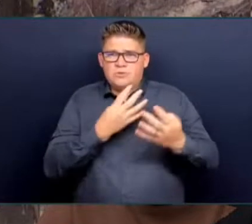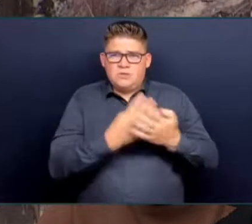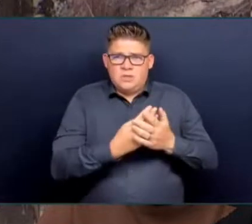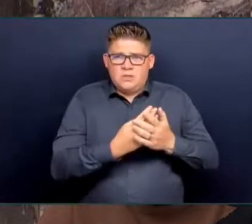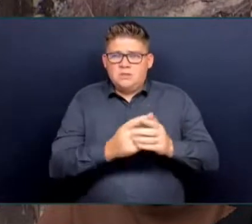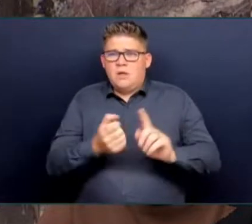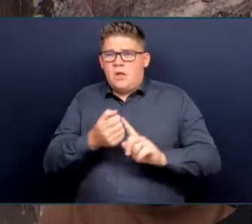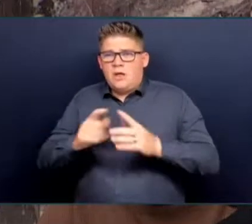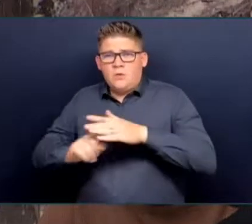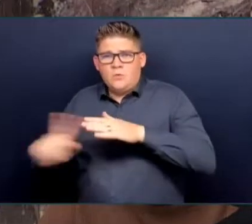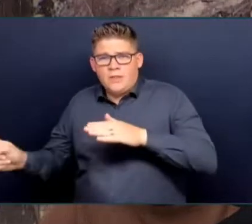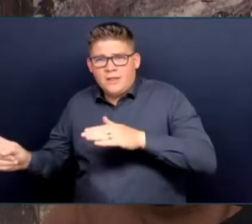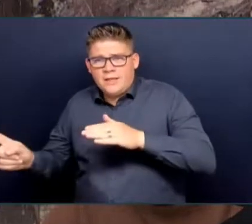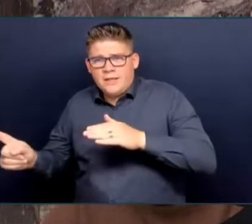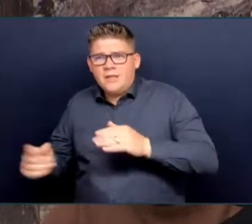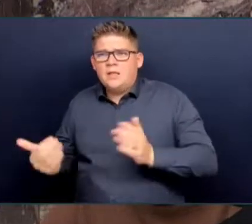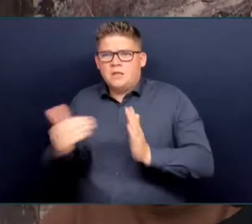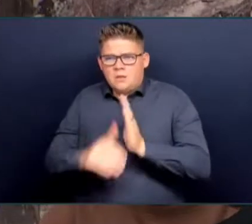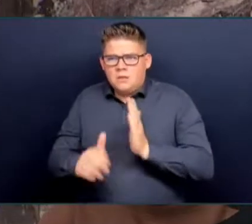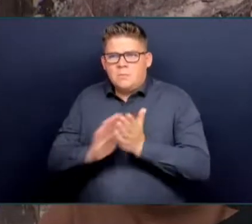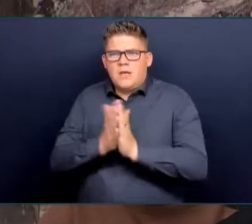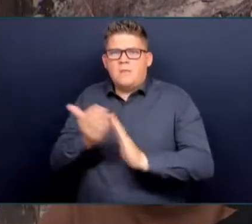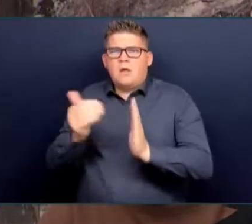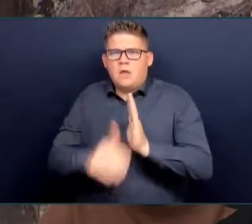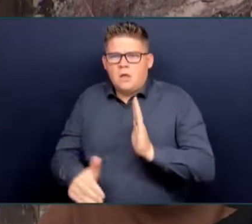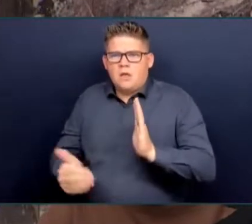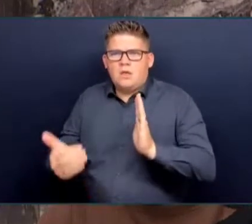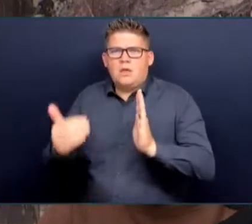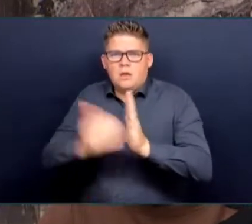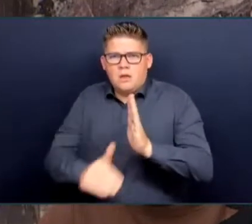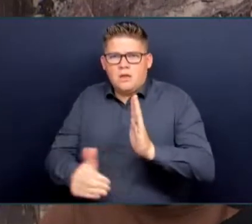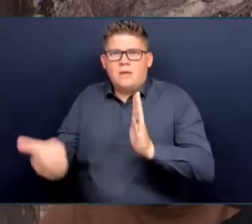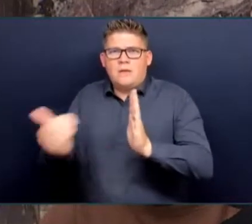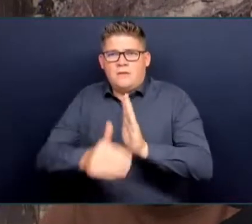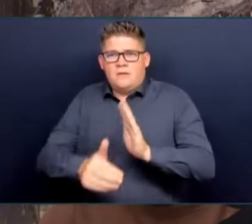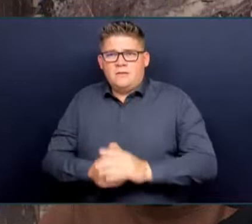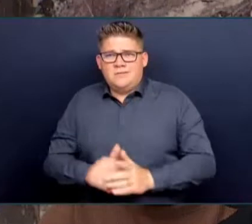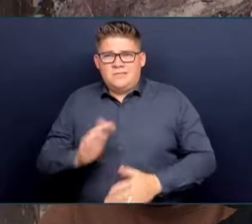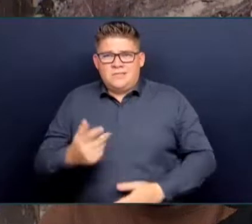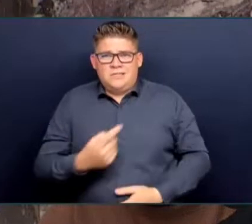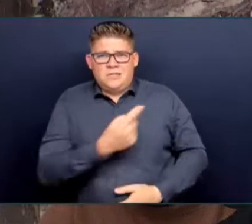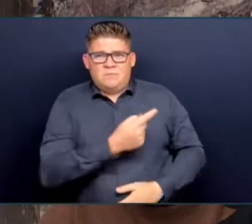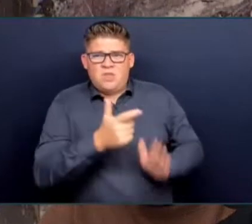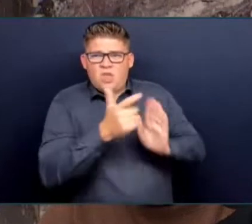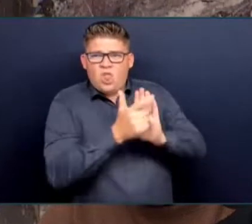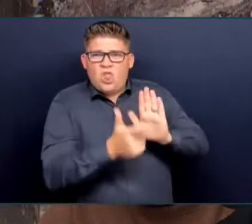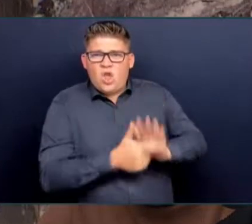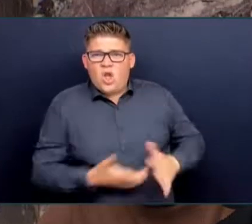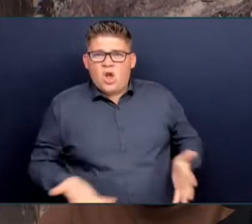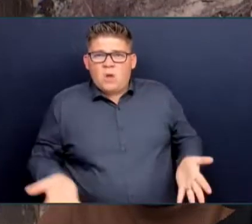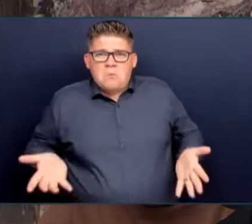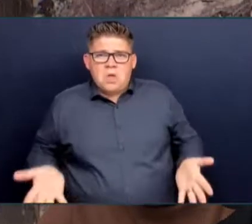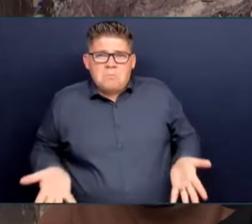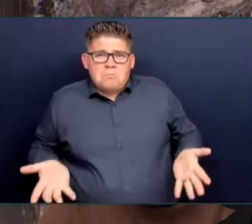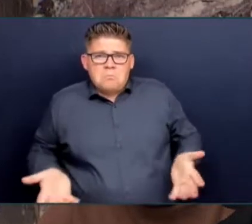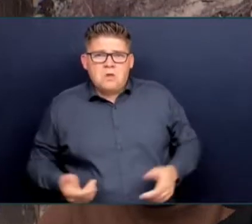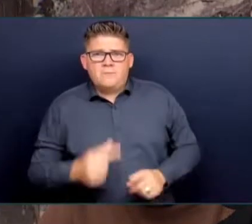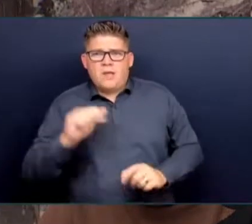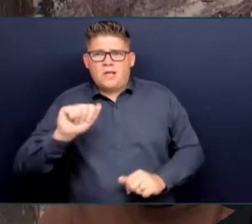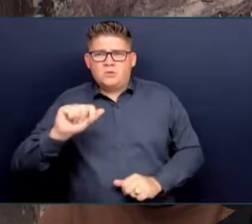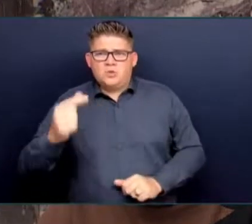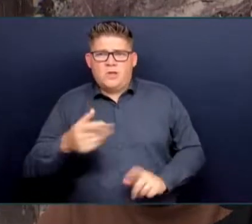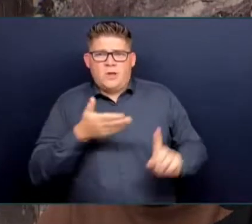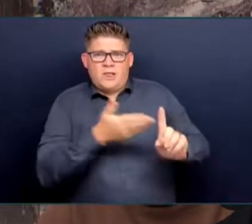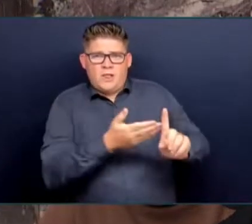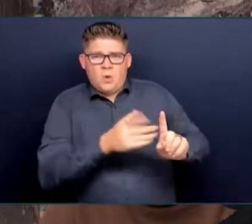matters. So, when is this Attorney General going to take some action so that people in our province